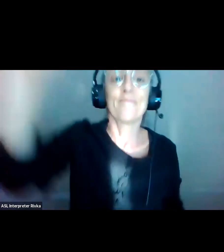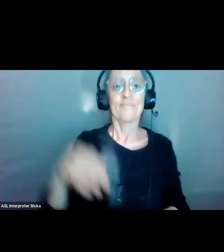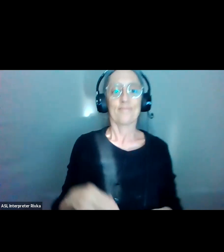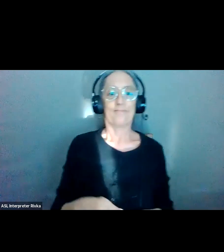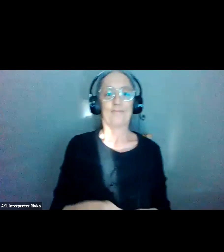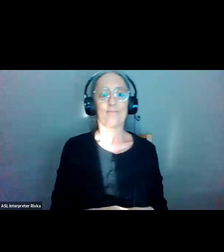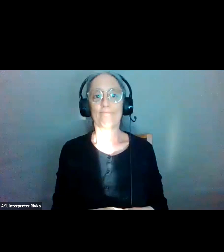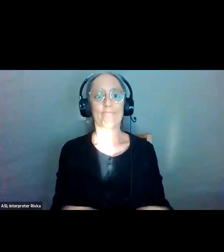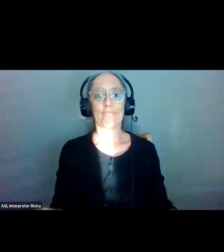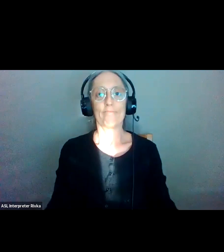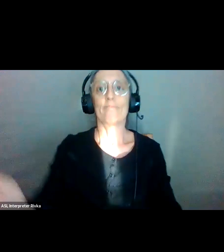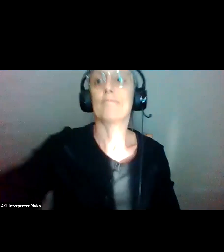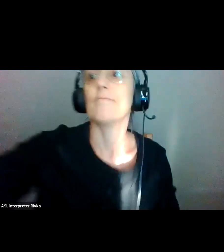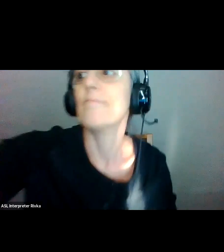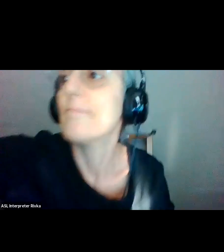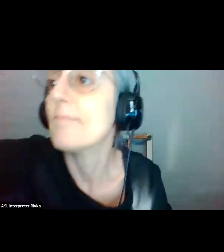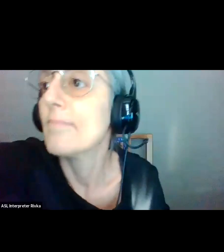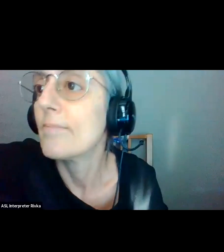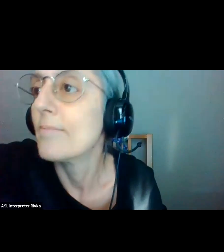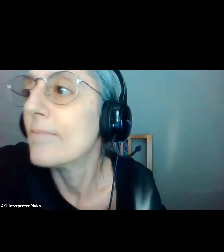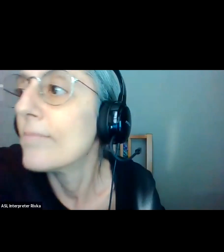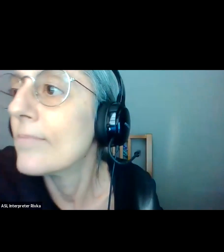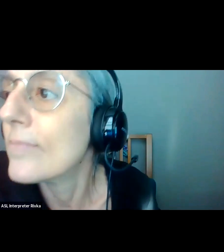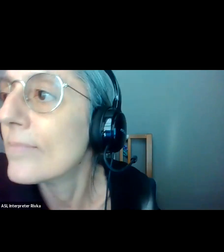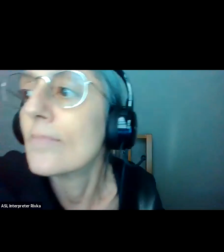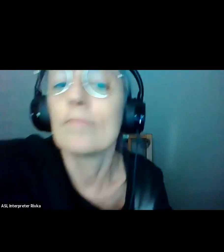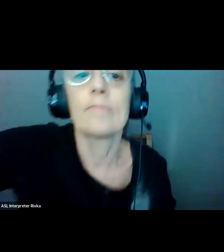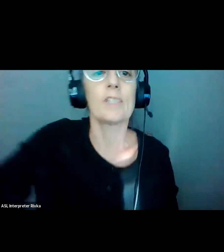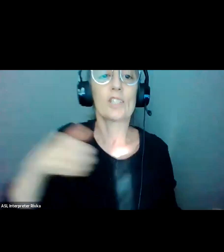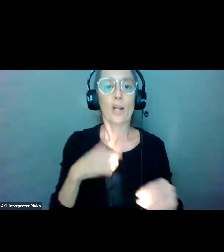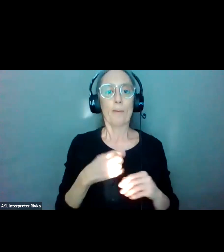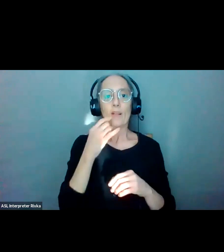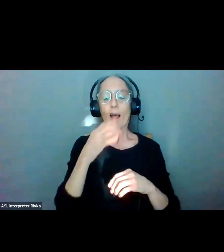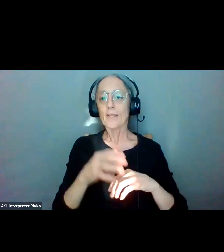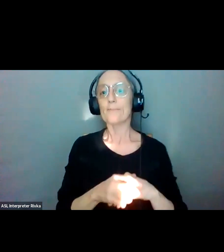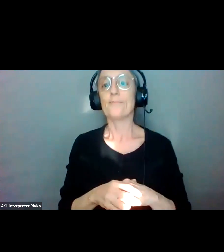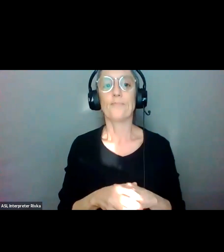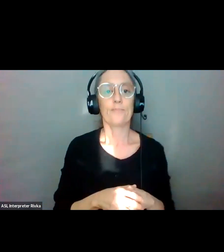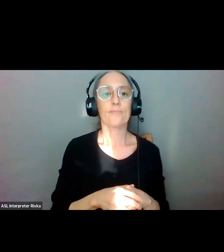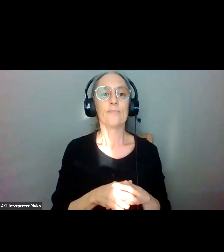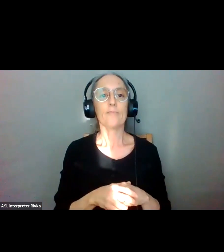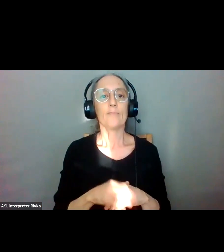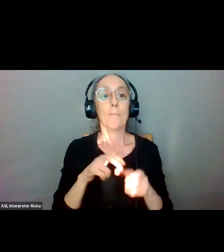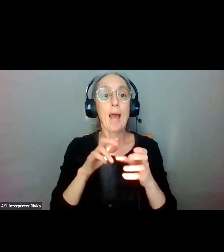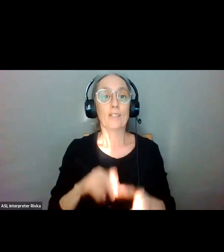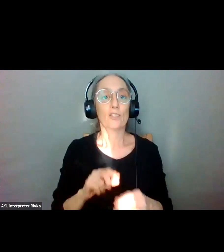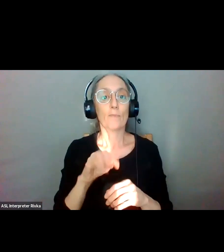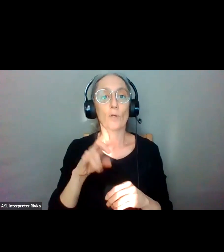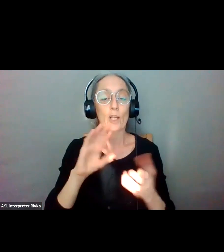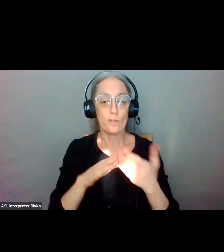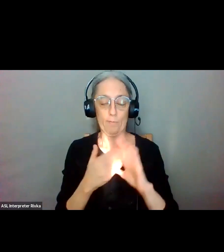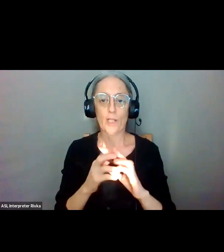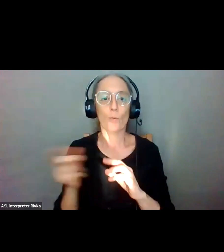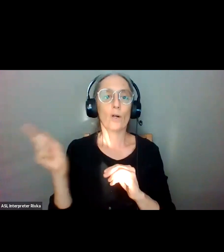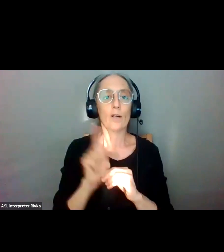toledo area who are going to speak about why public transportation is important to them and to others in the community our